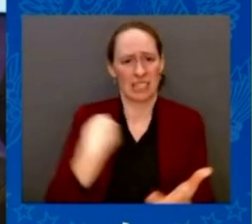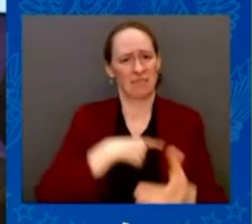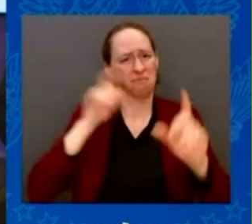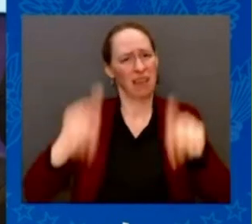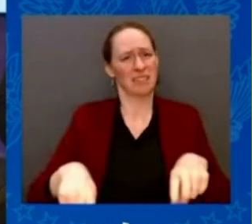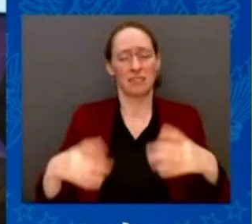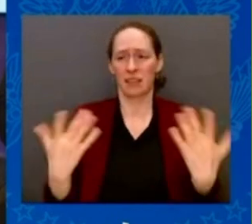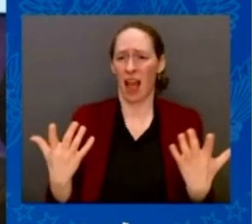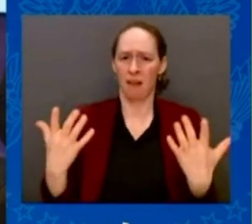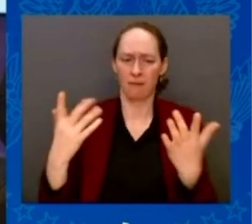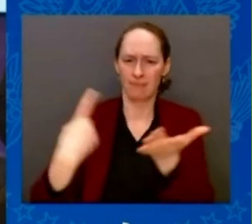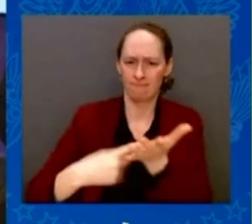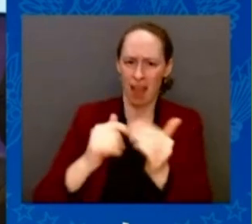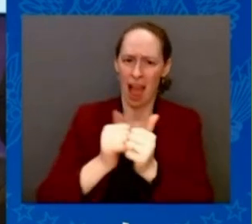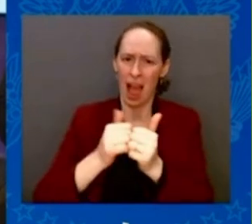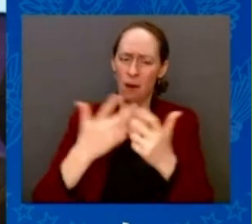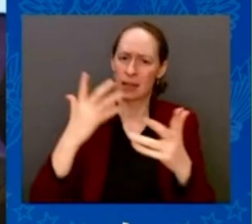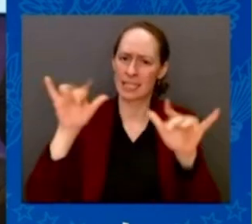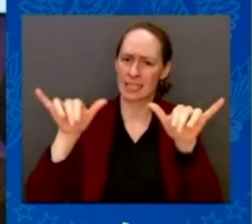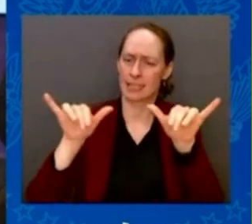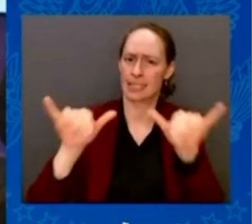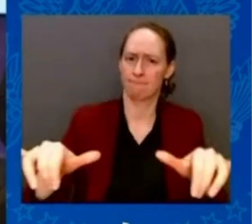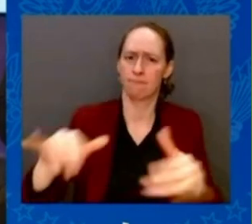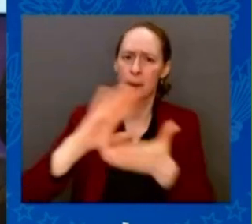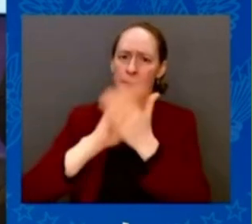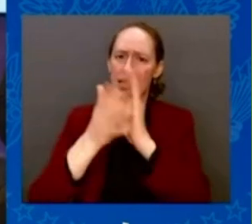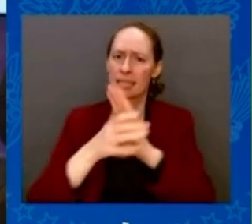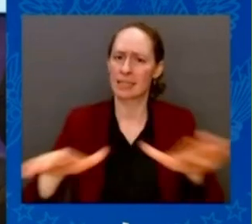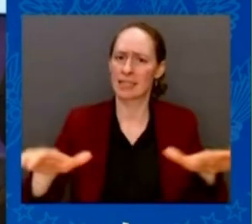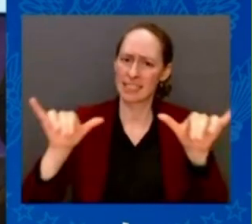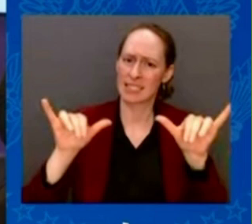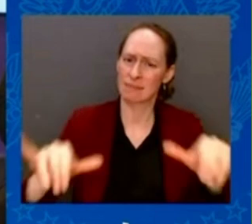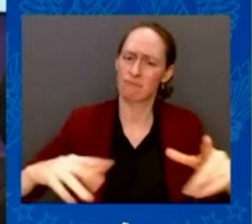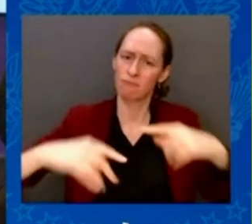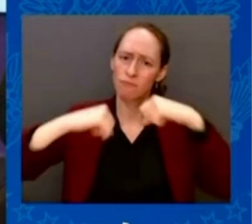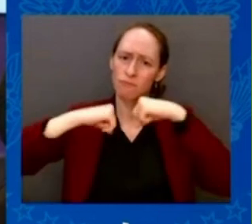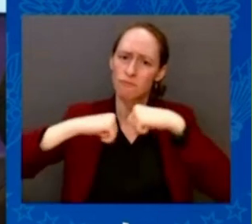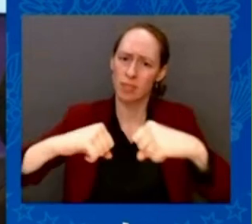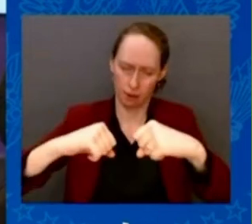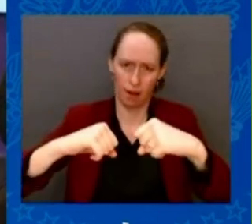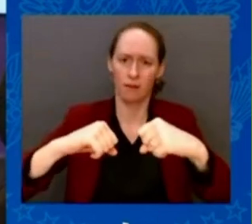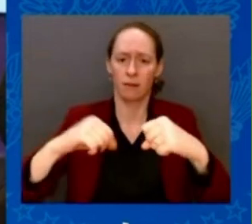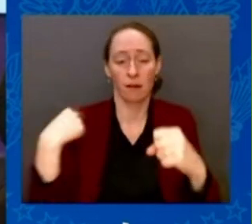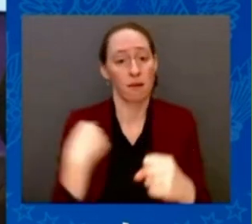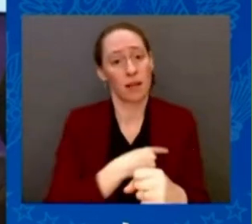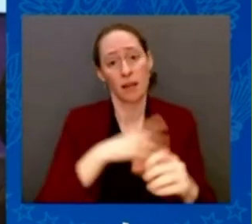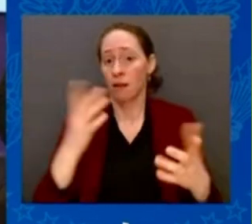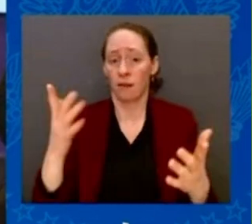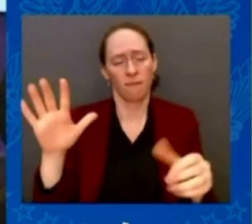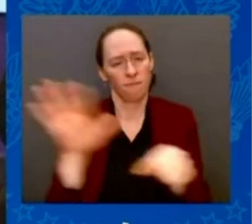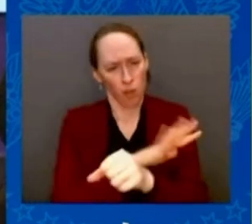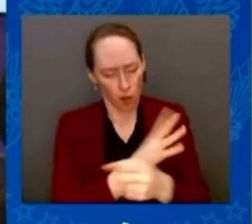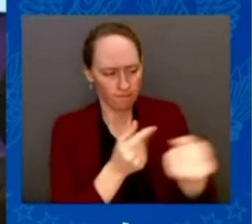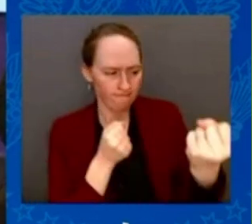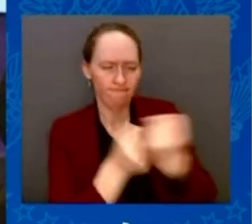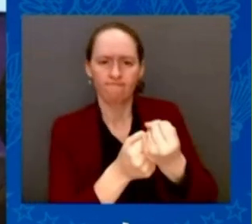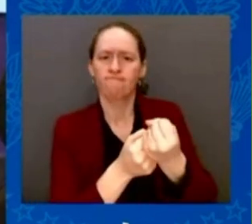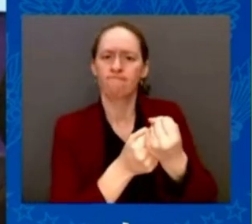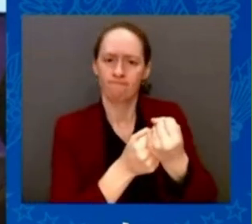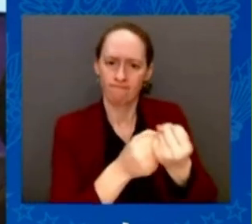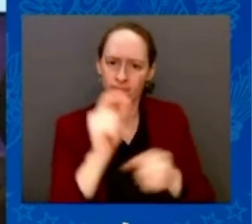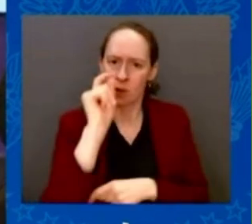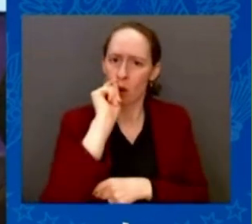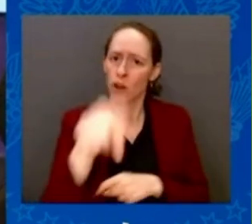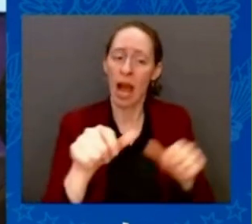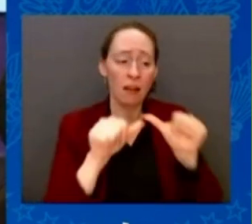delivering on our commitments to support Ukraine for as long as it needs to